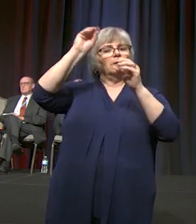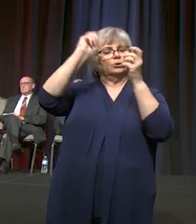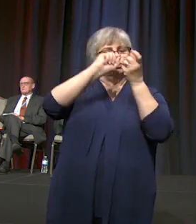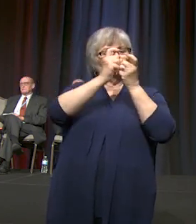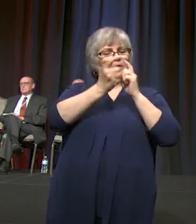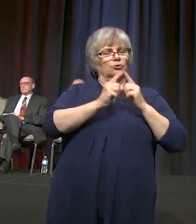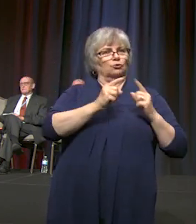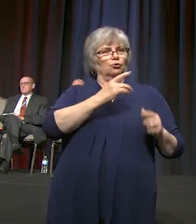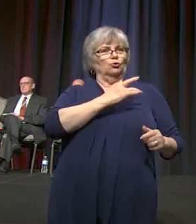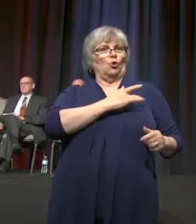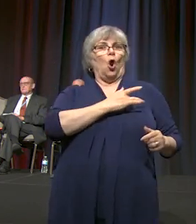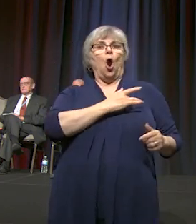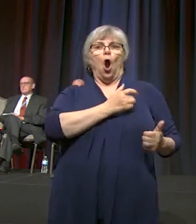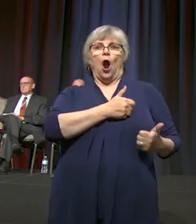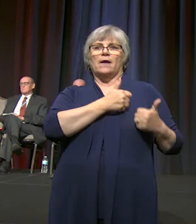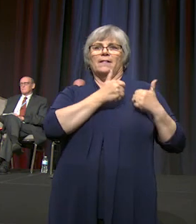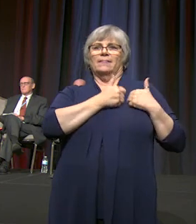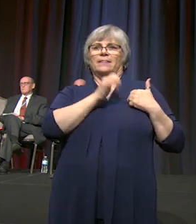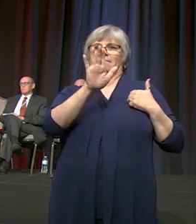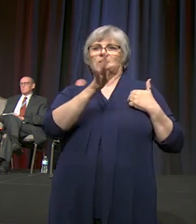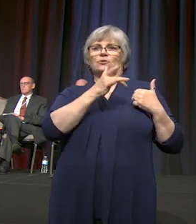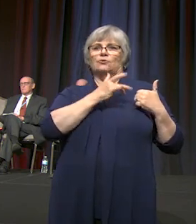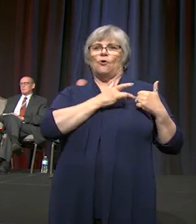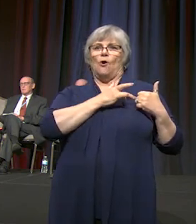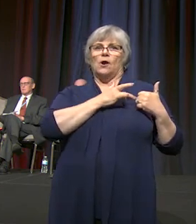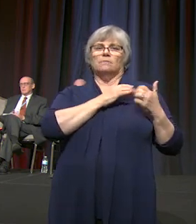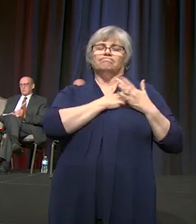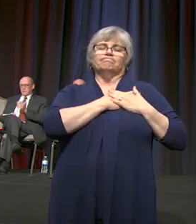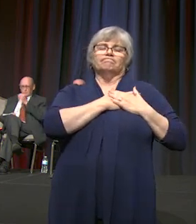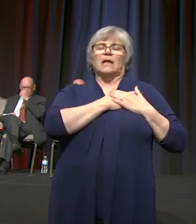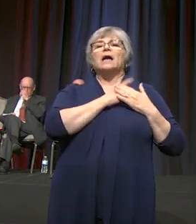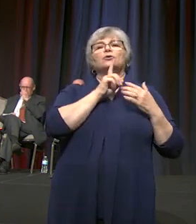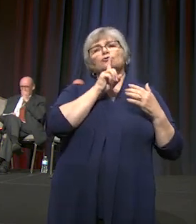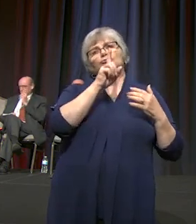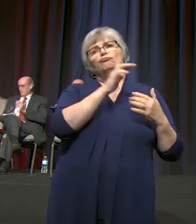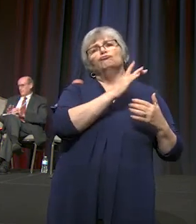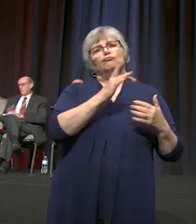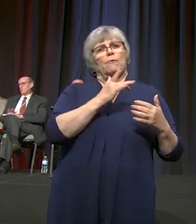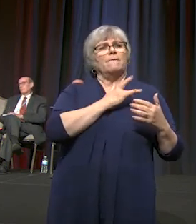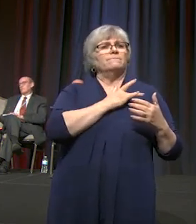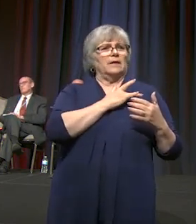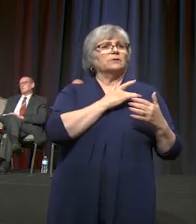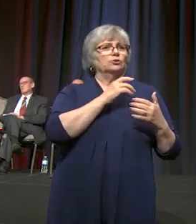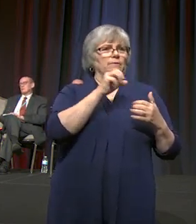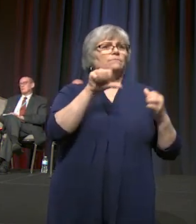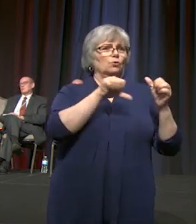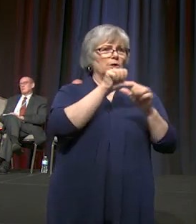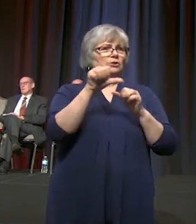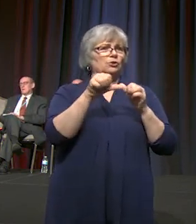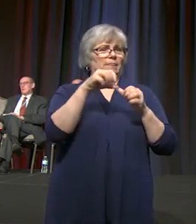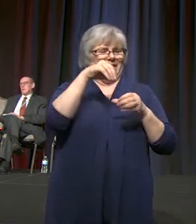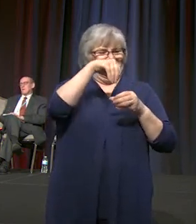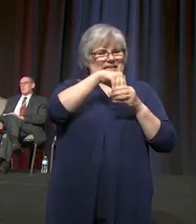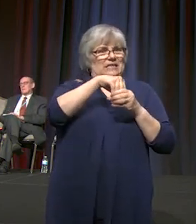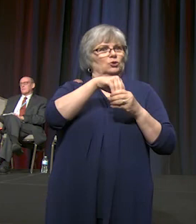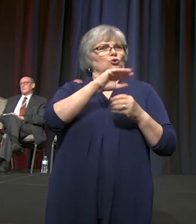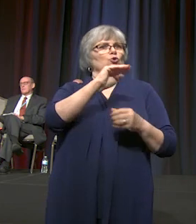and your genuine affection for one another and into your soul